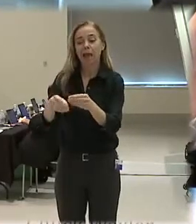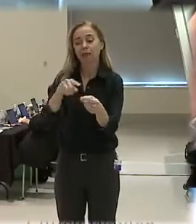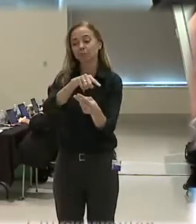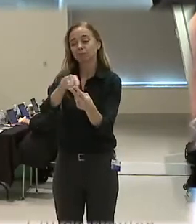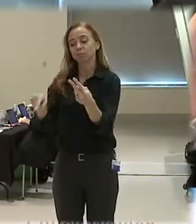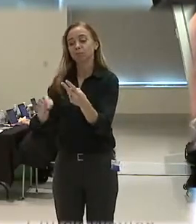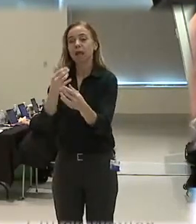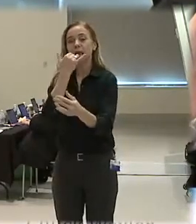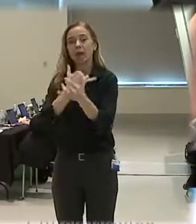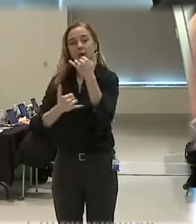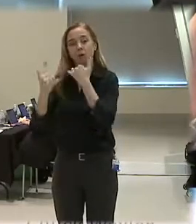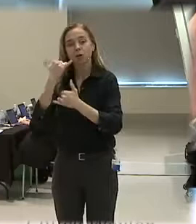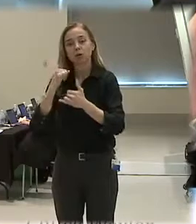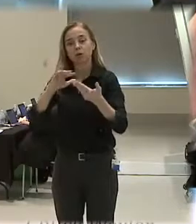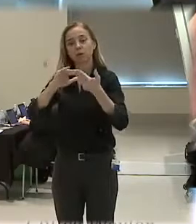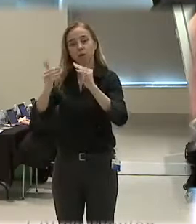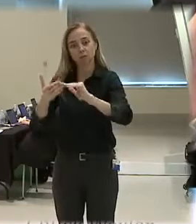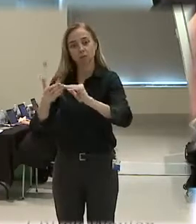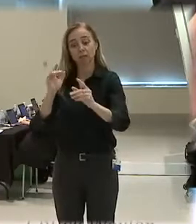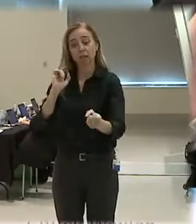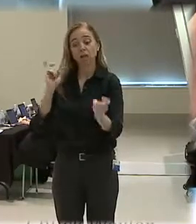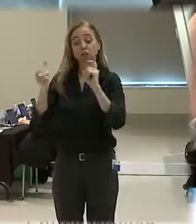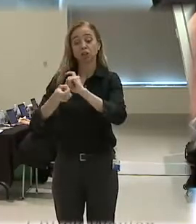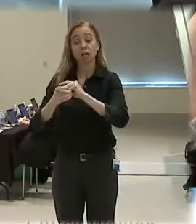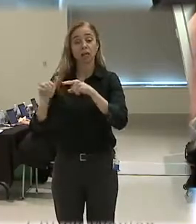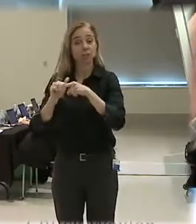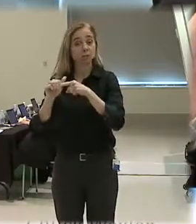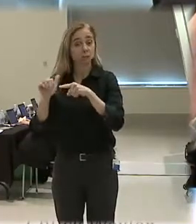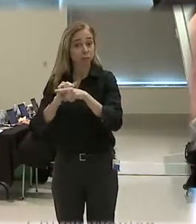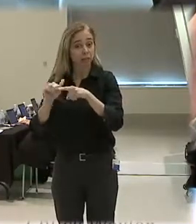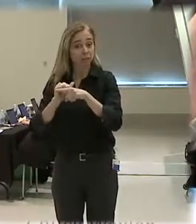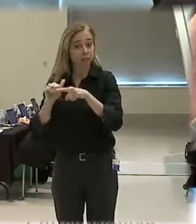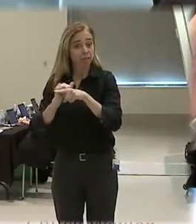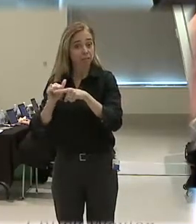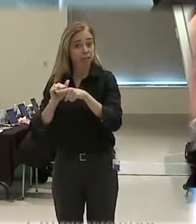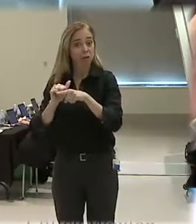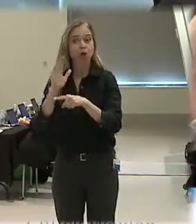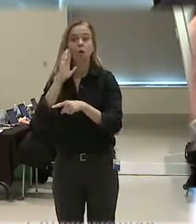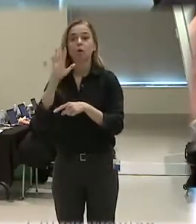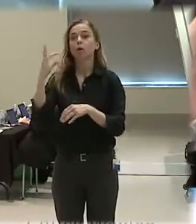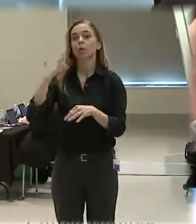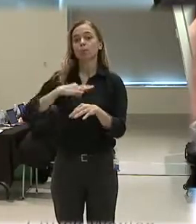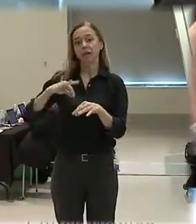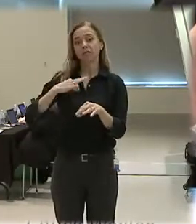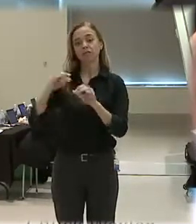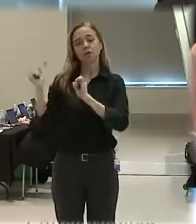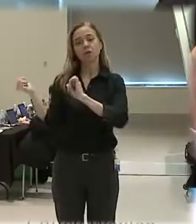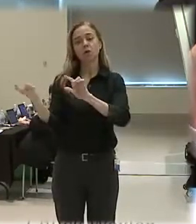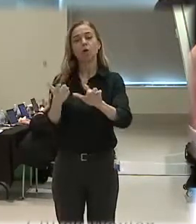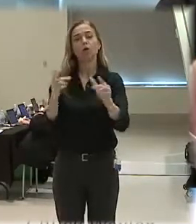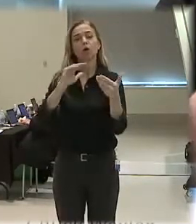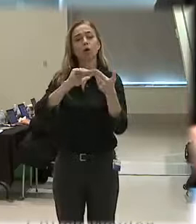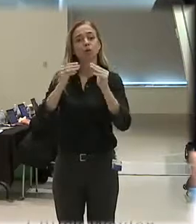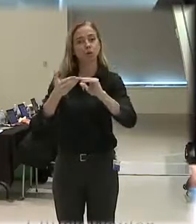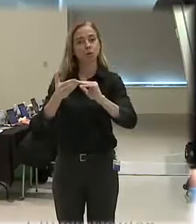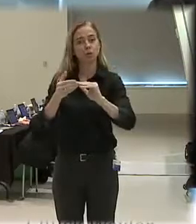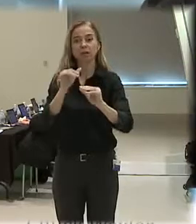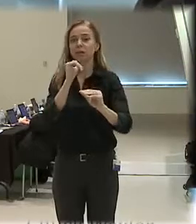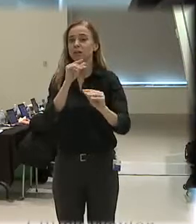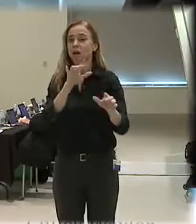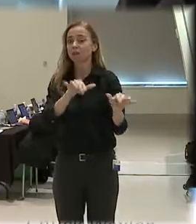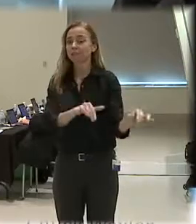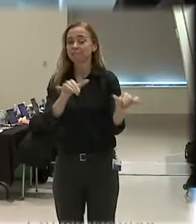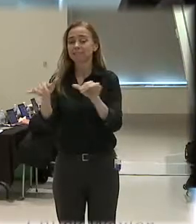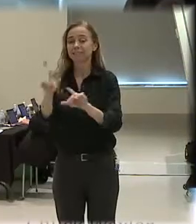finding in our community. And those change in practices will be a benefit to all different communities. They will not be the same answer to all